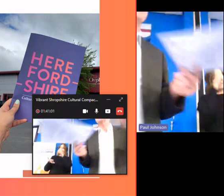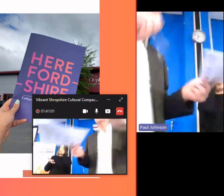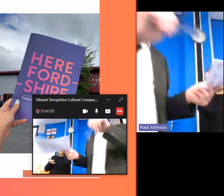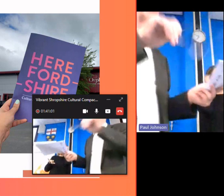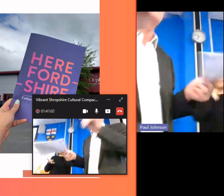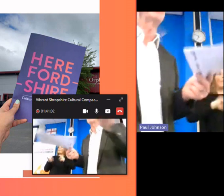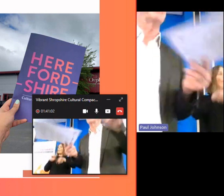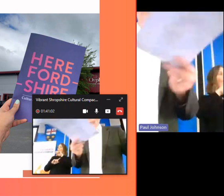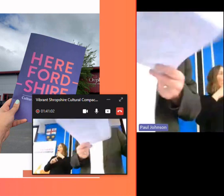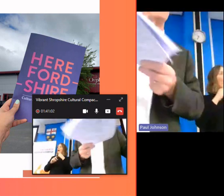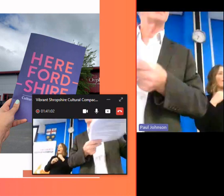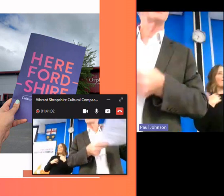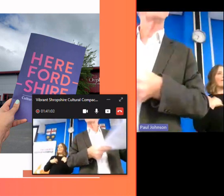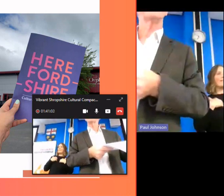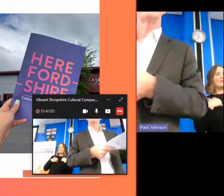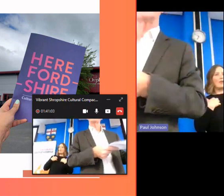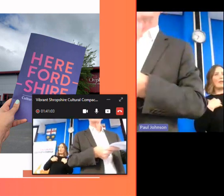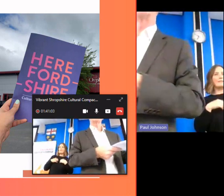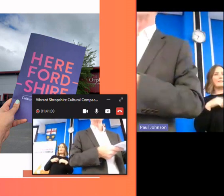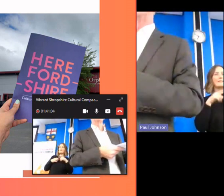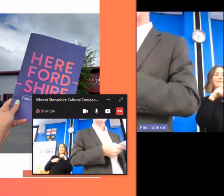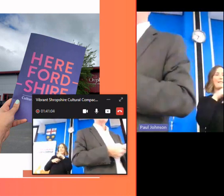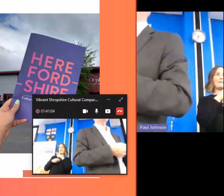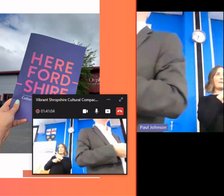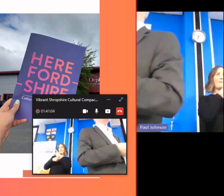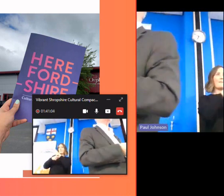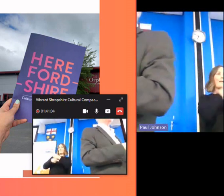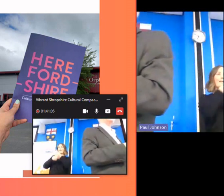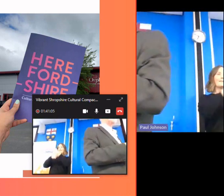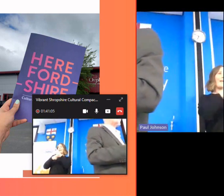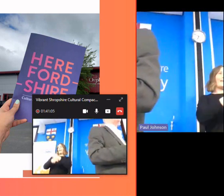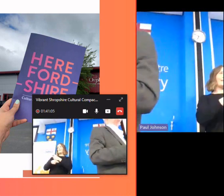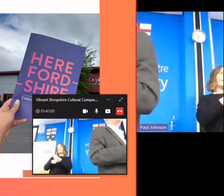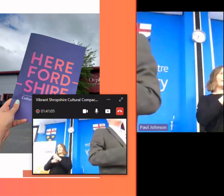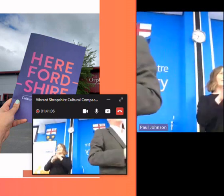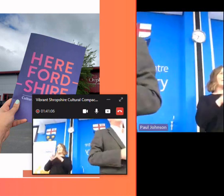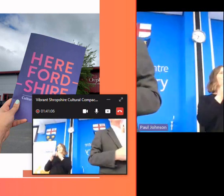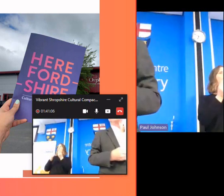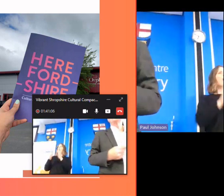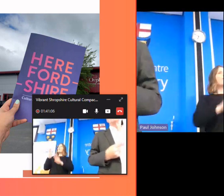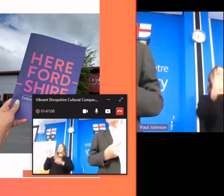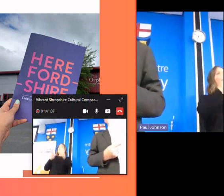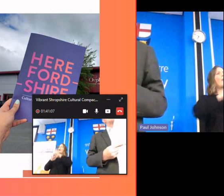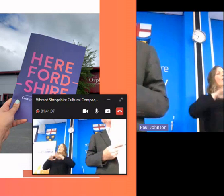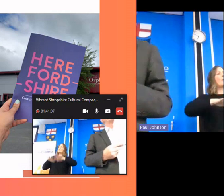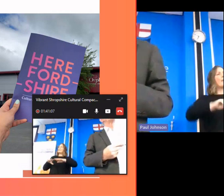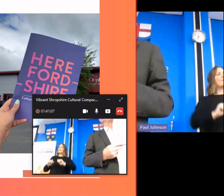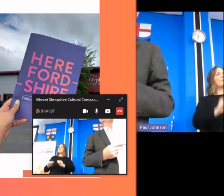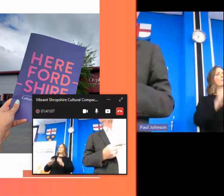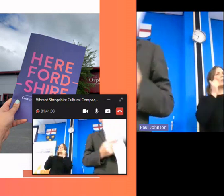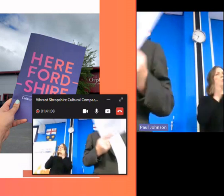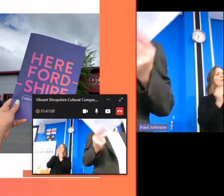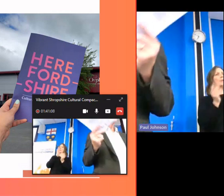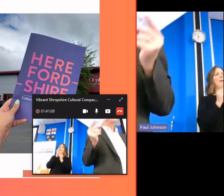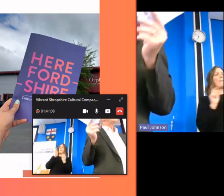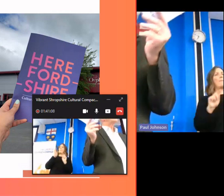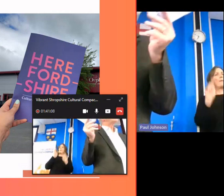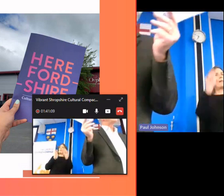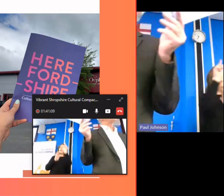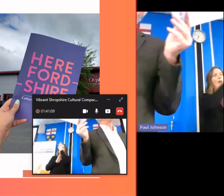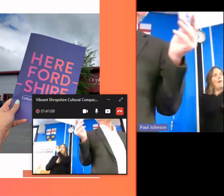vested interest in maintaining those directories themselves around the country there are some very very good ones um and uh